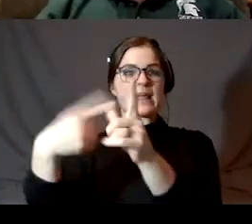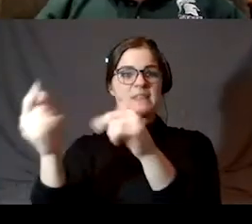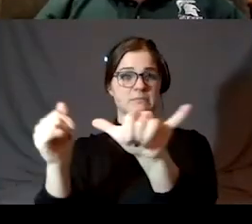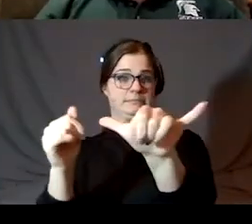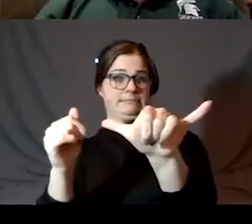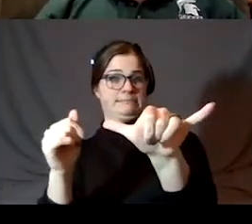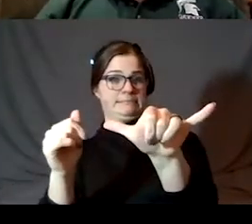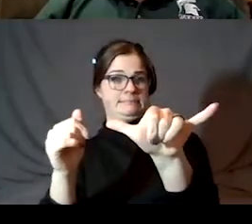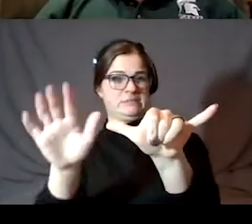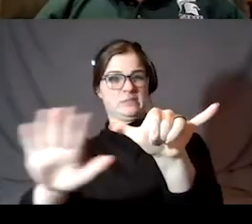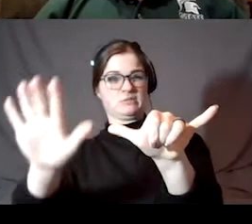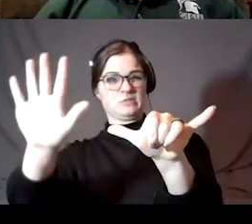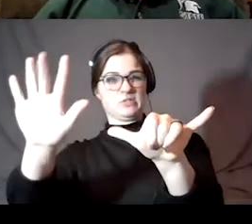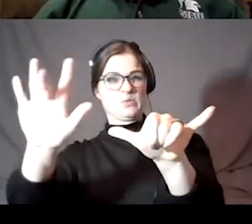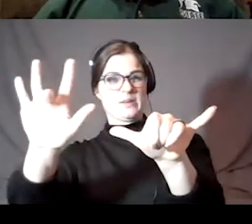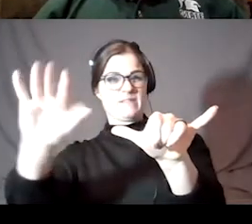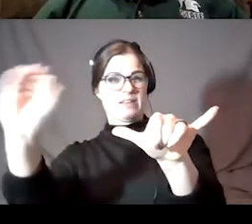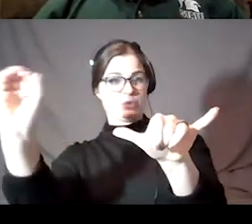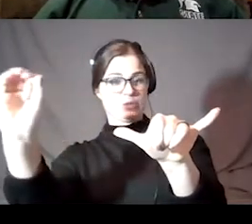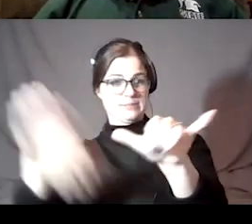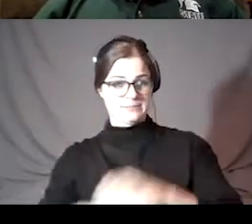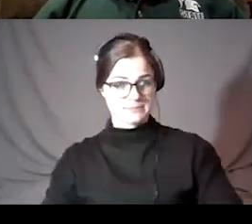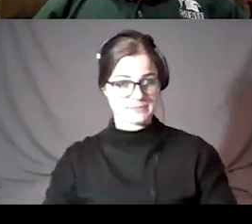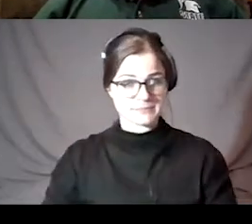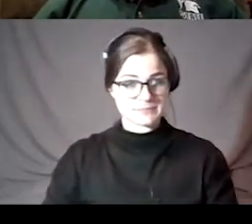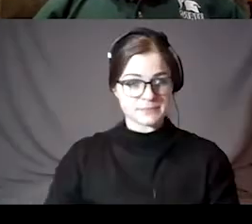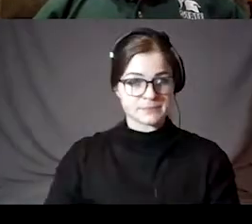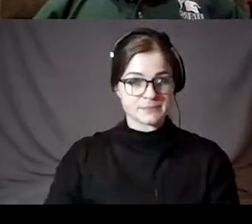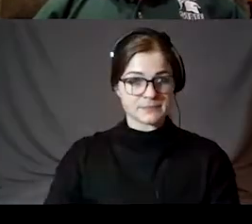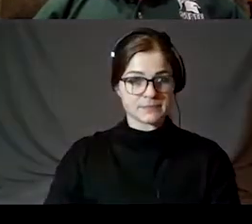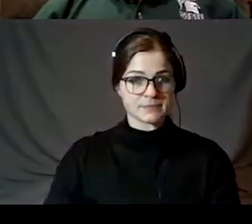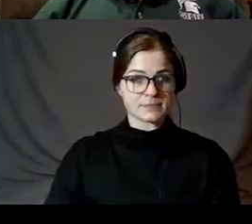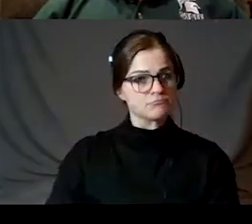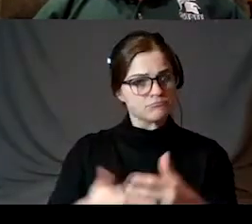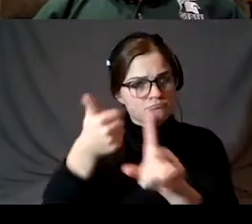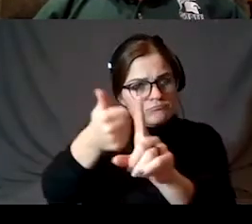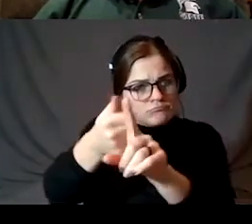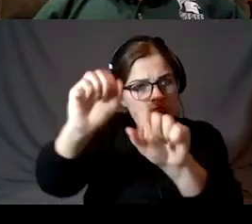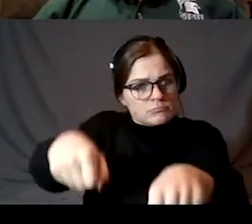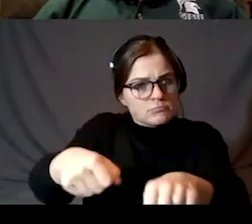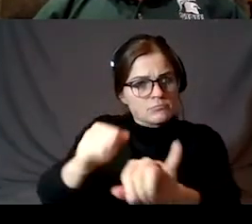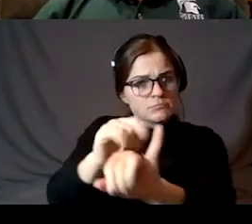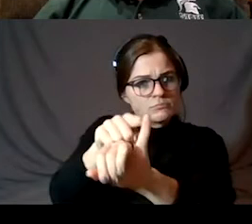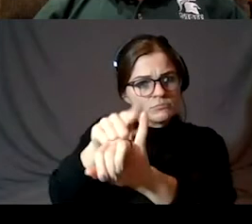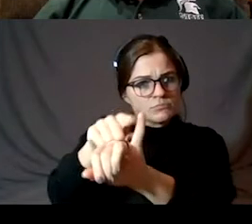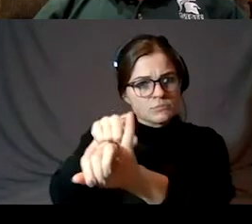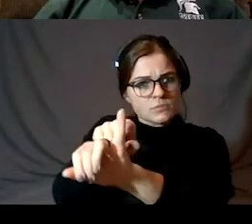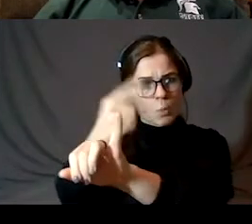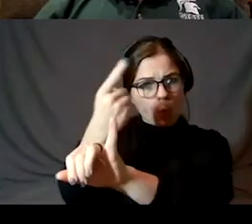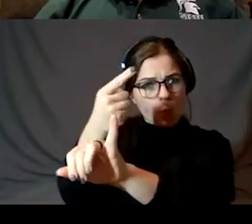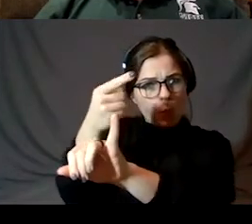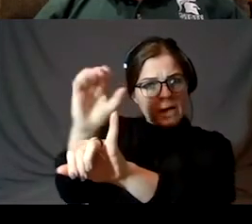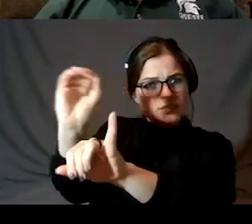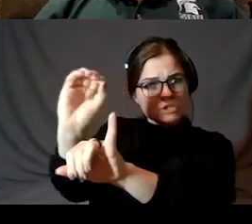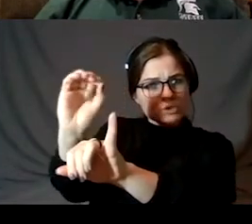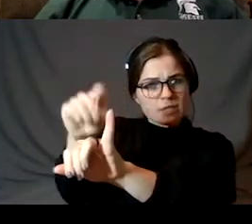is about 25. So do that. Here's this little pinky. If it's one degree, that means